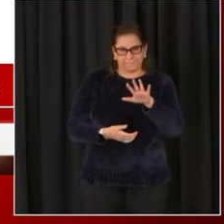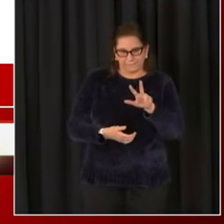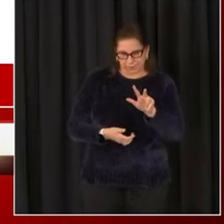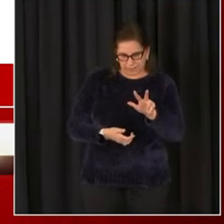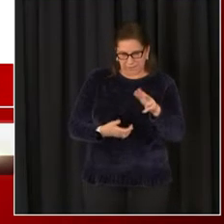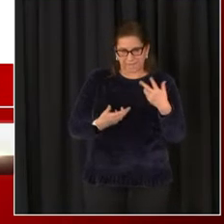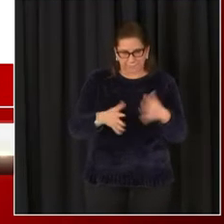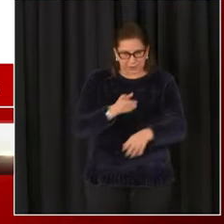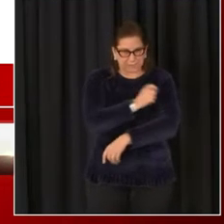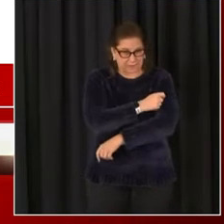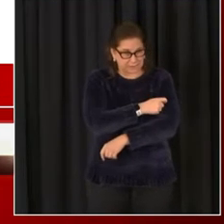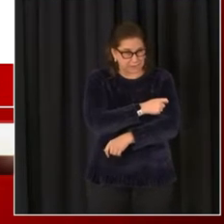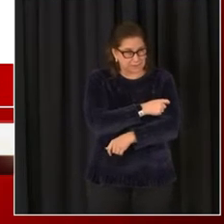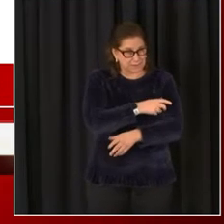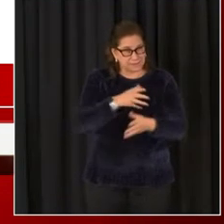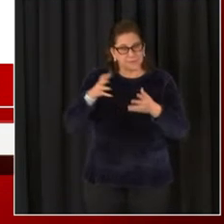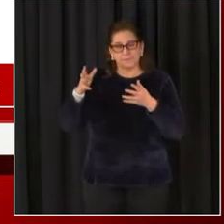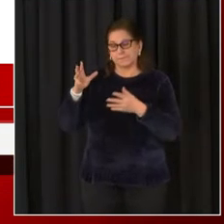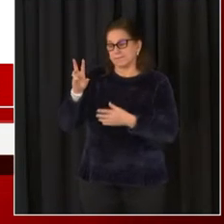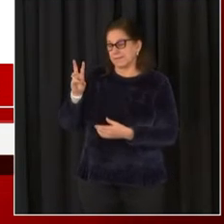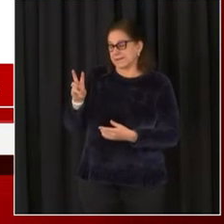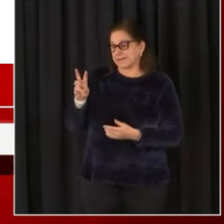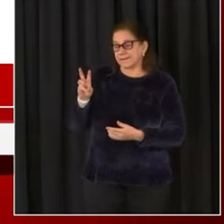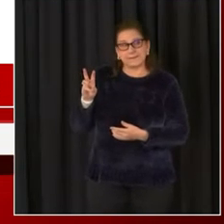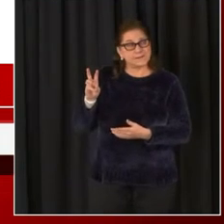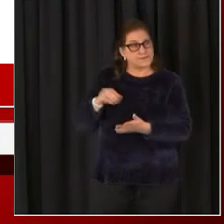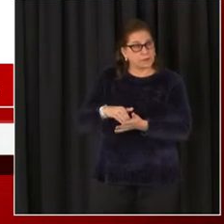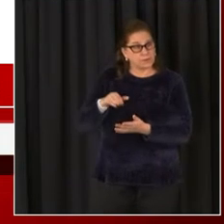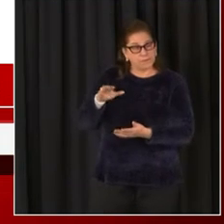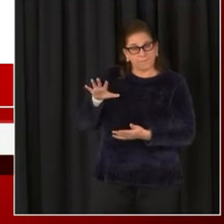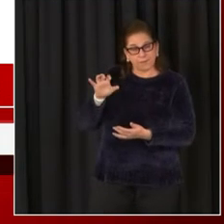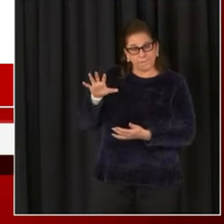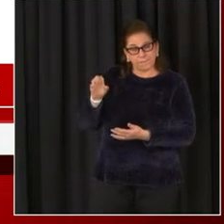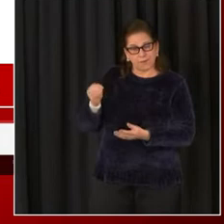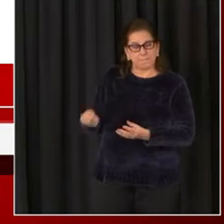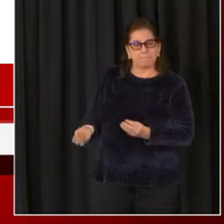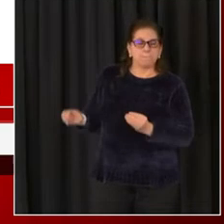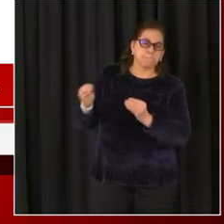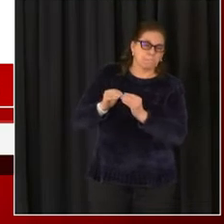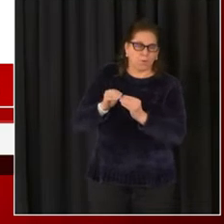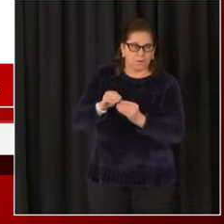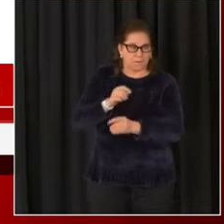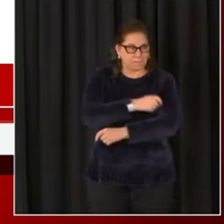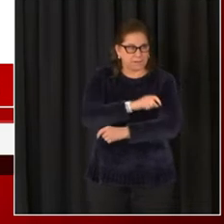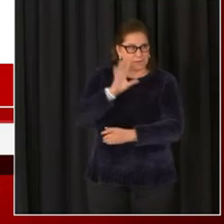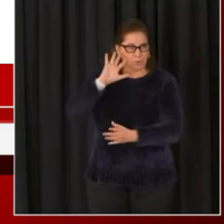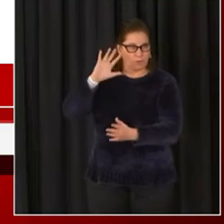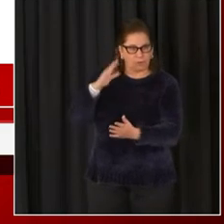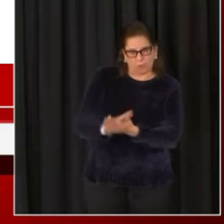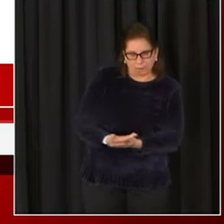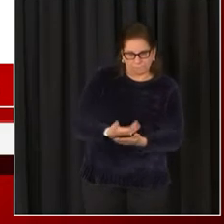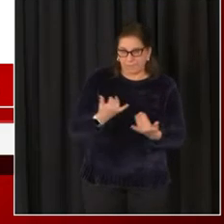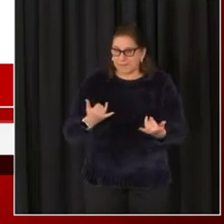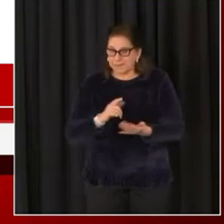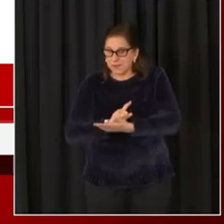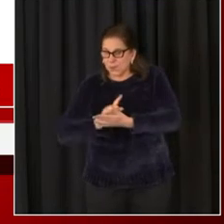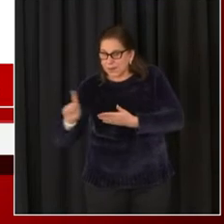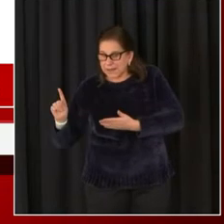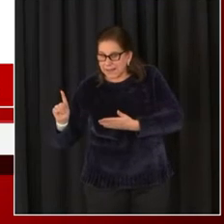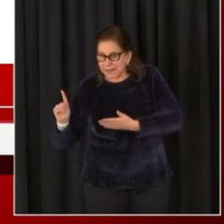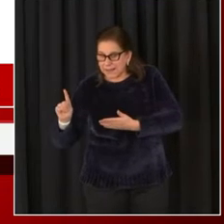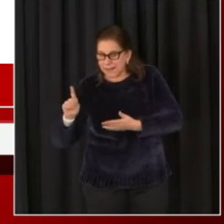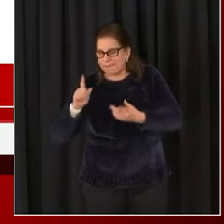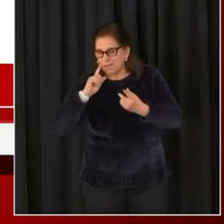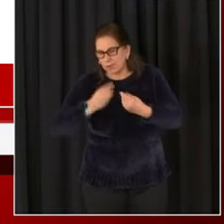becoming available this week. And there are the distribution or the